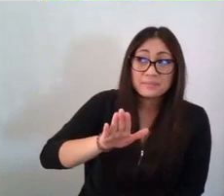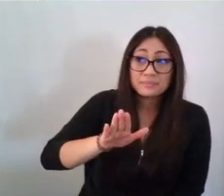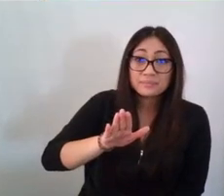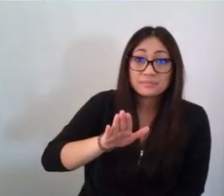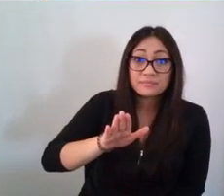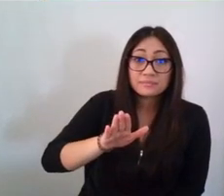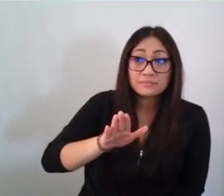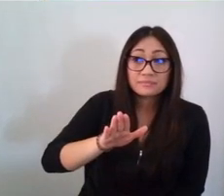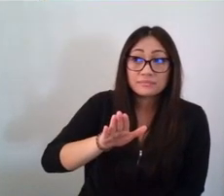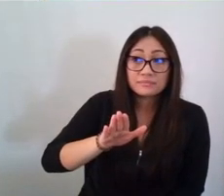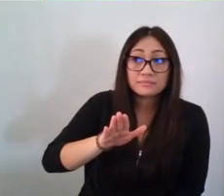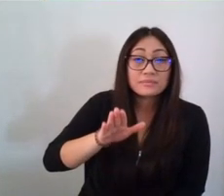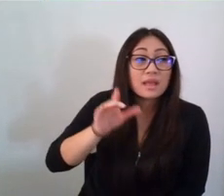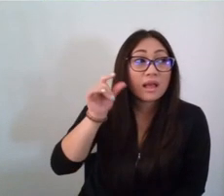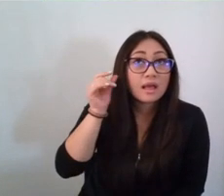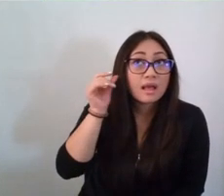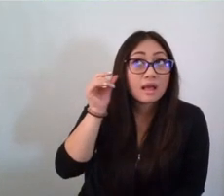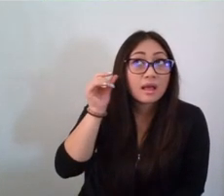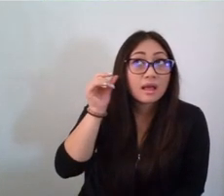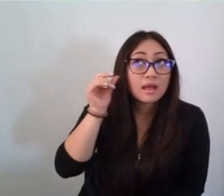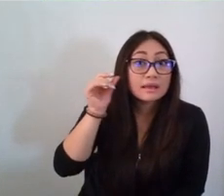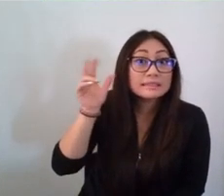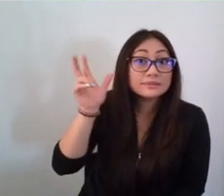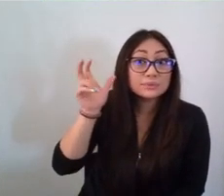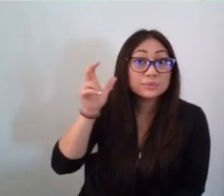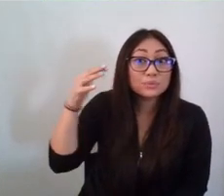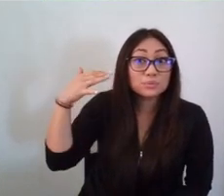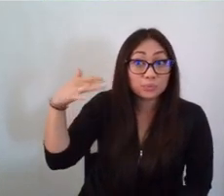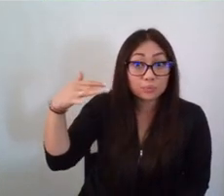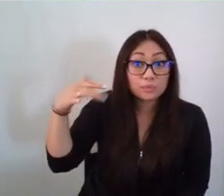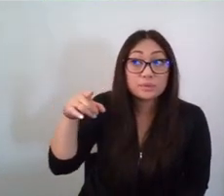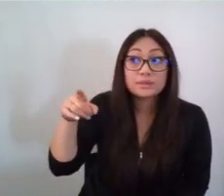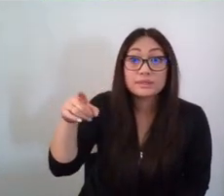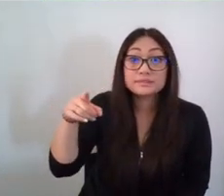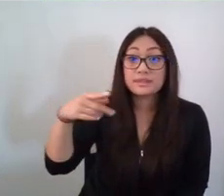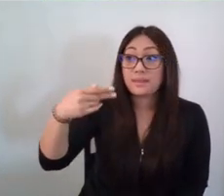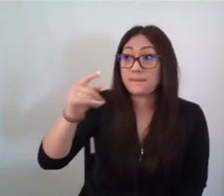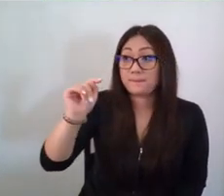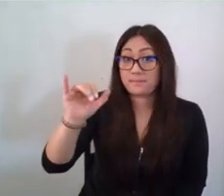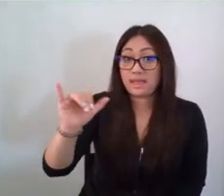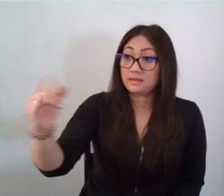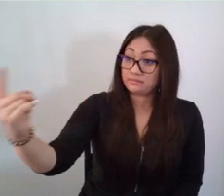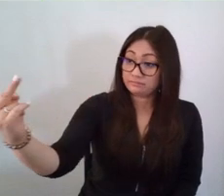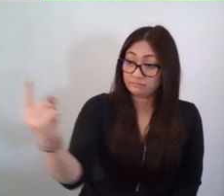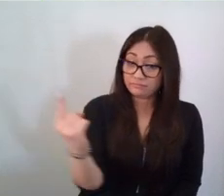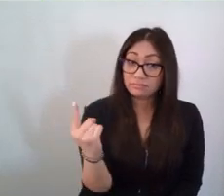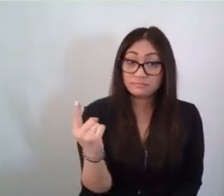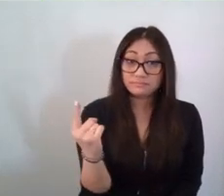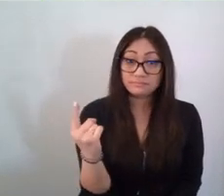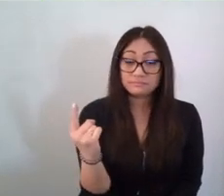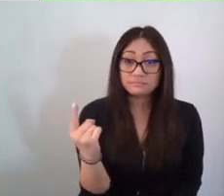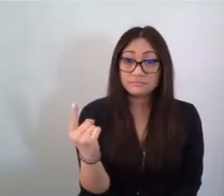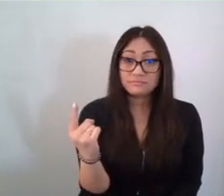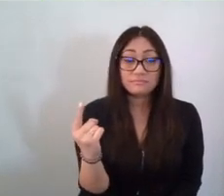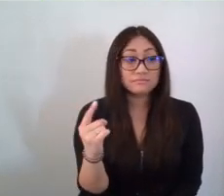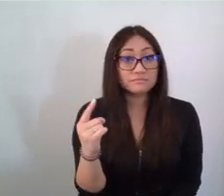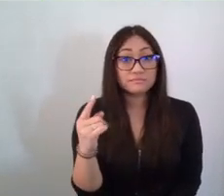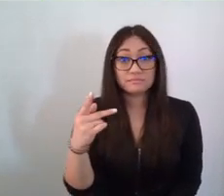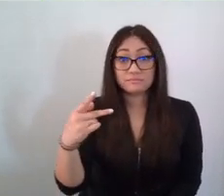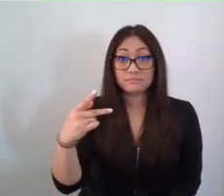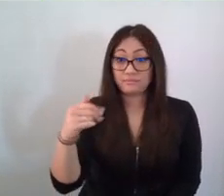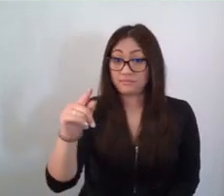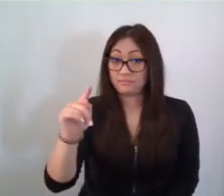it was enough, for Patty stopped, looked over the side of the bridge, and saw Bernie lying in the ditch. Patty called out,